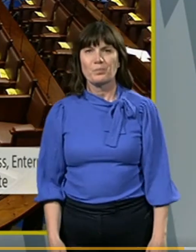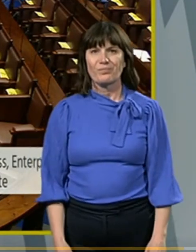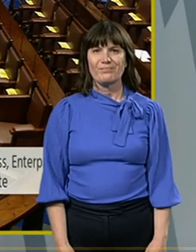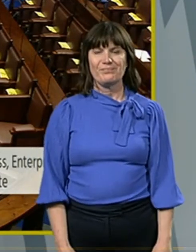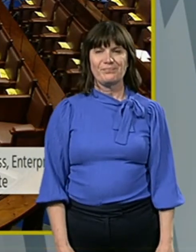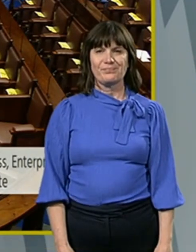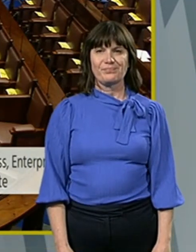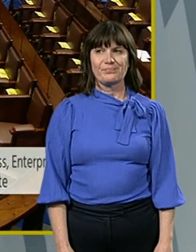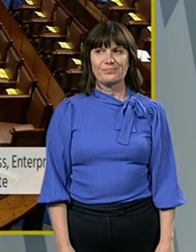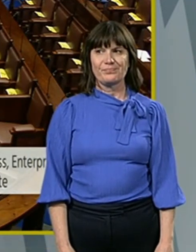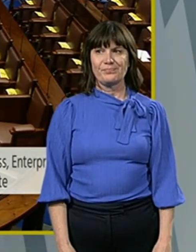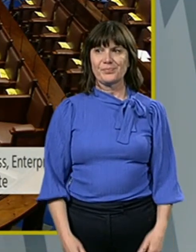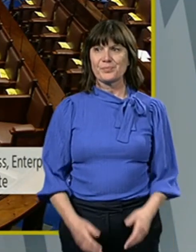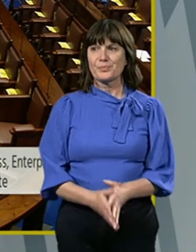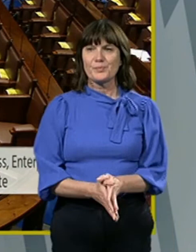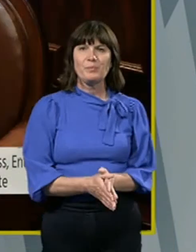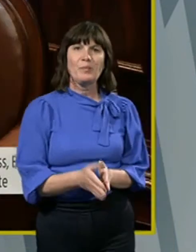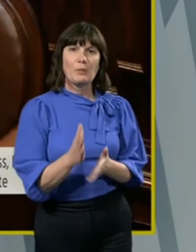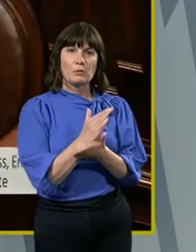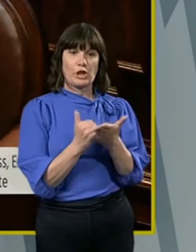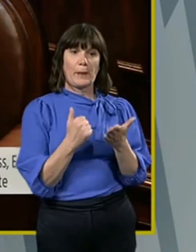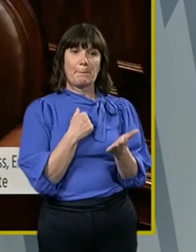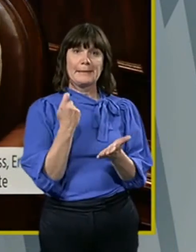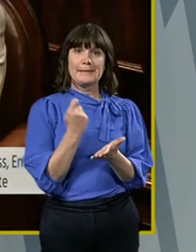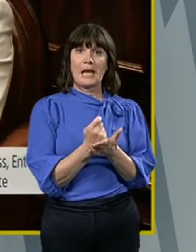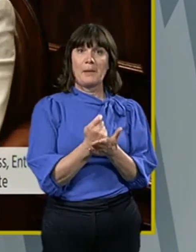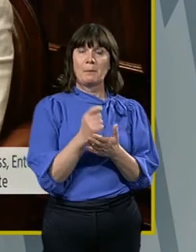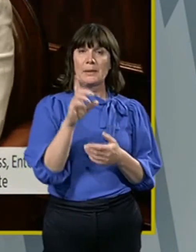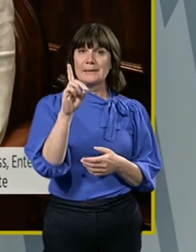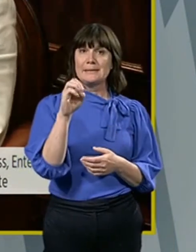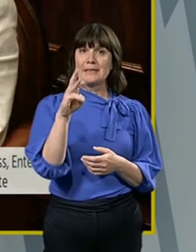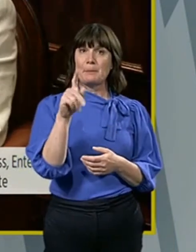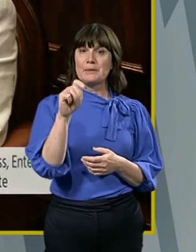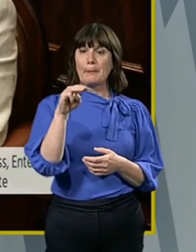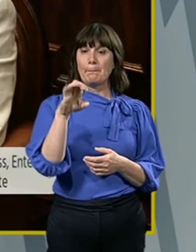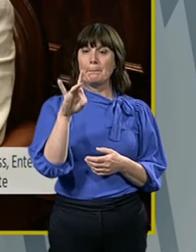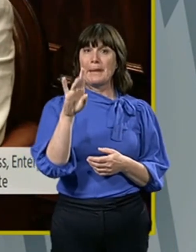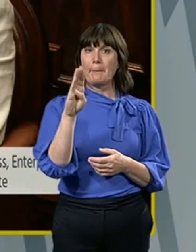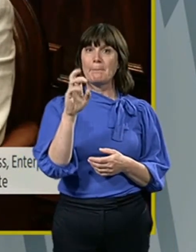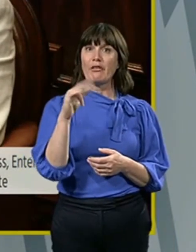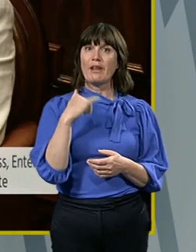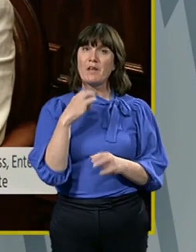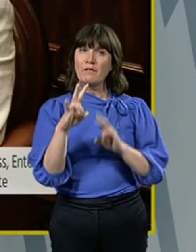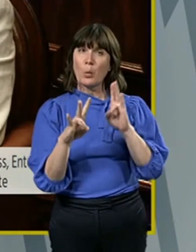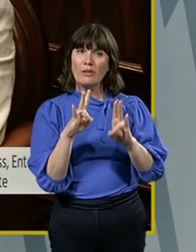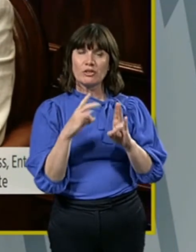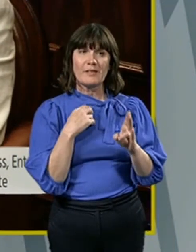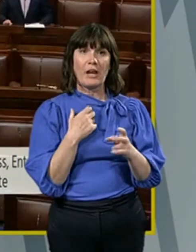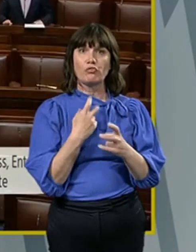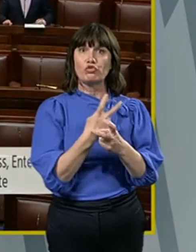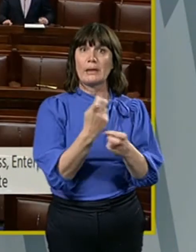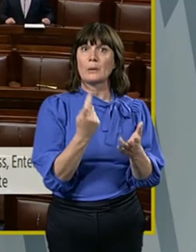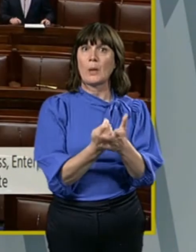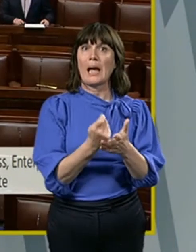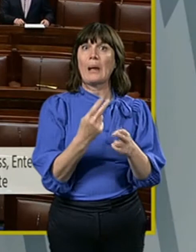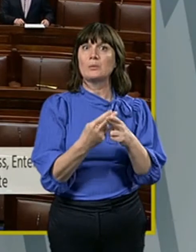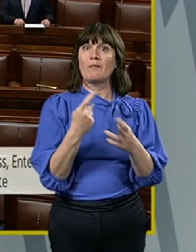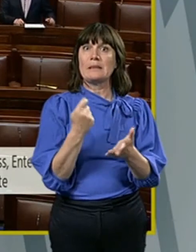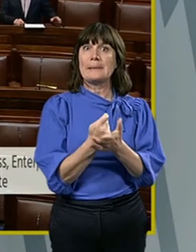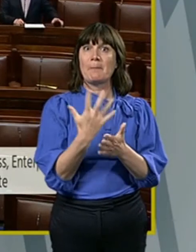I am sharing my time with Deputy McBarry and if I ask questions I am happy to have them answered if I run out of five minutes in writing.